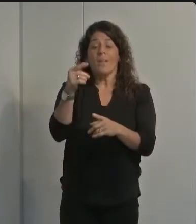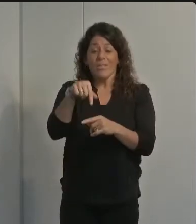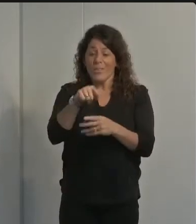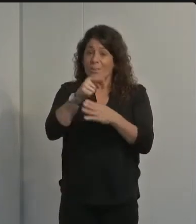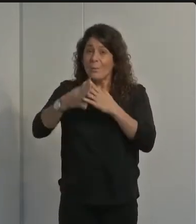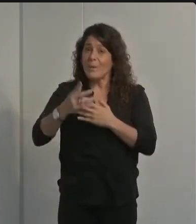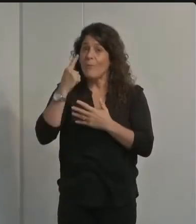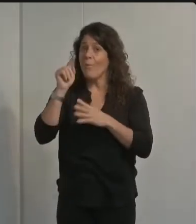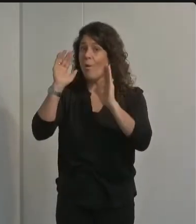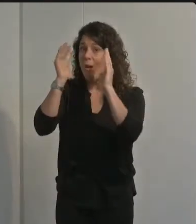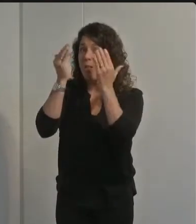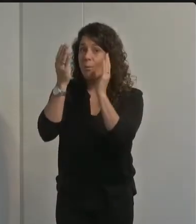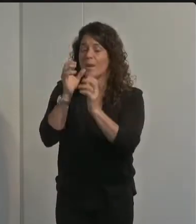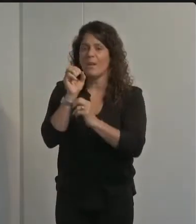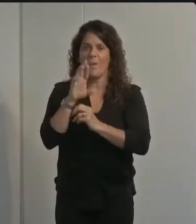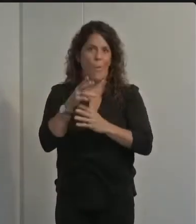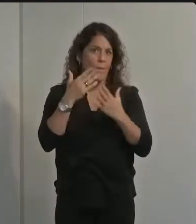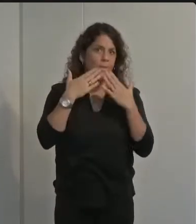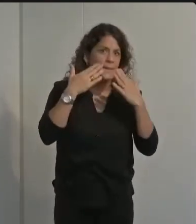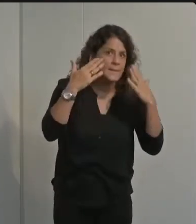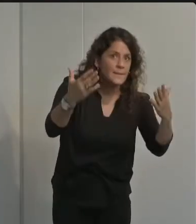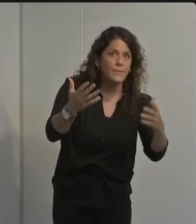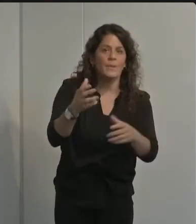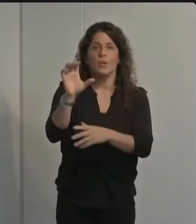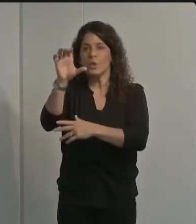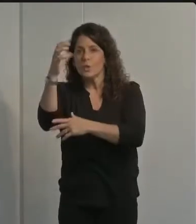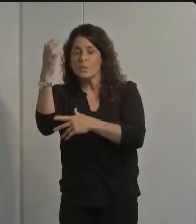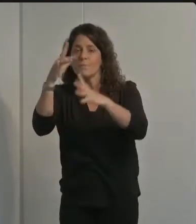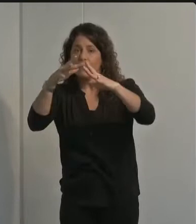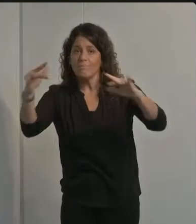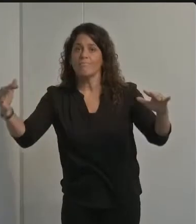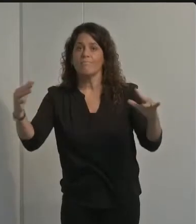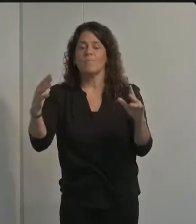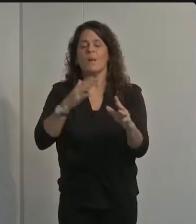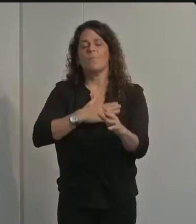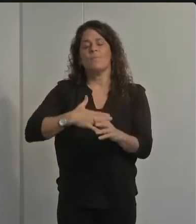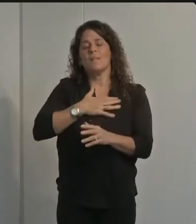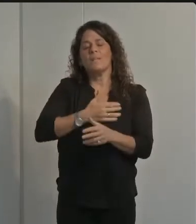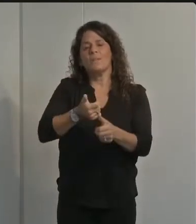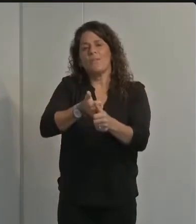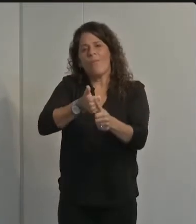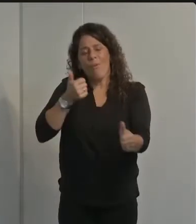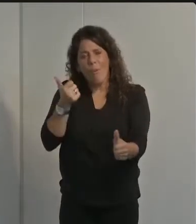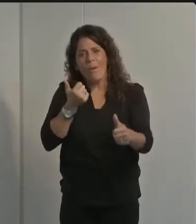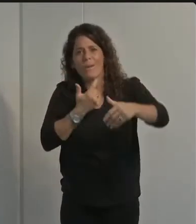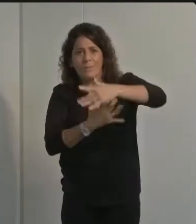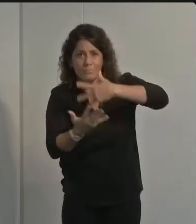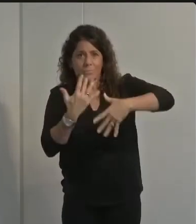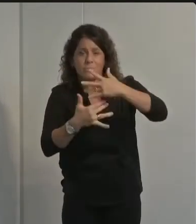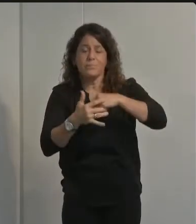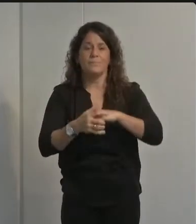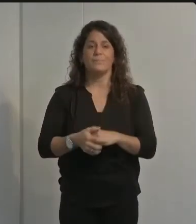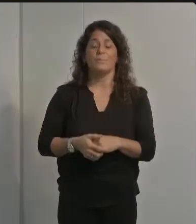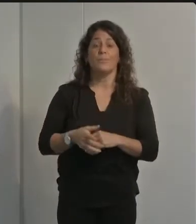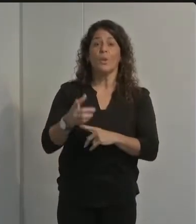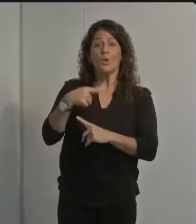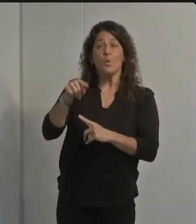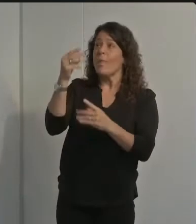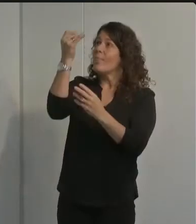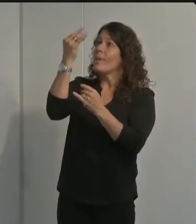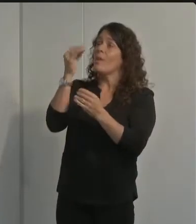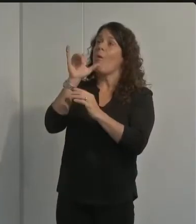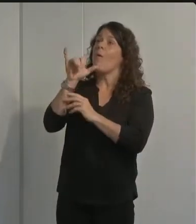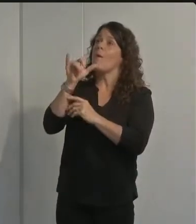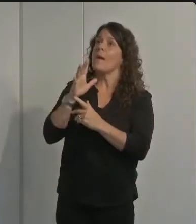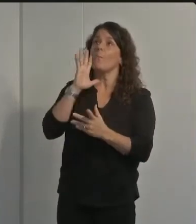or later in the holiday season please resist the temptation to participate if you're thinking about getting tested for covet 19 as